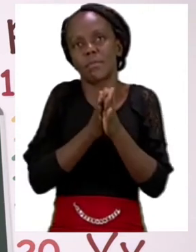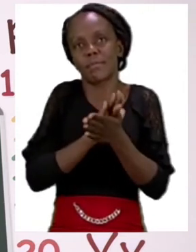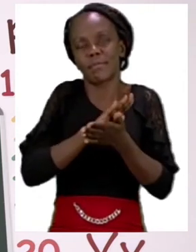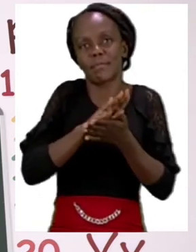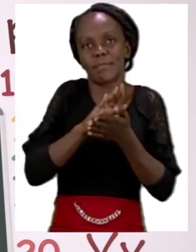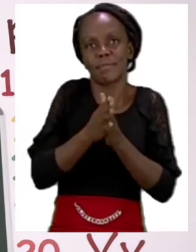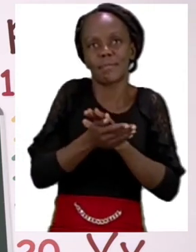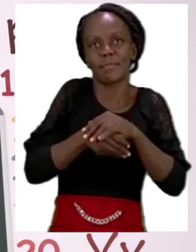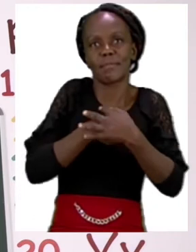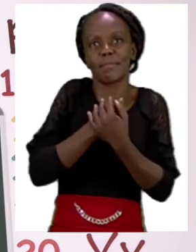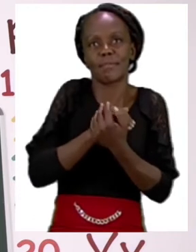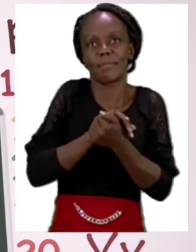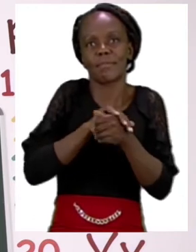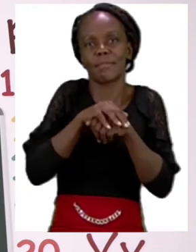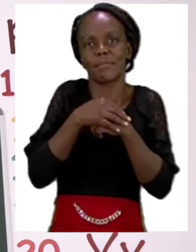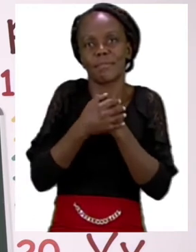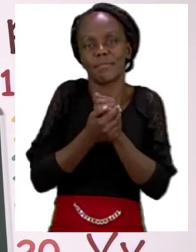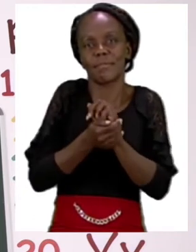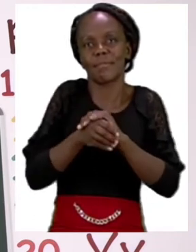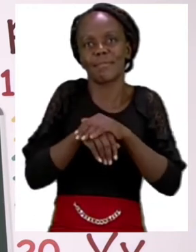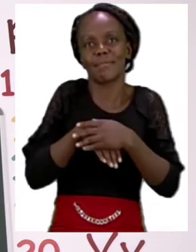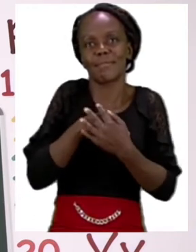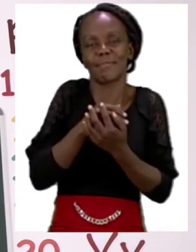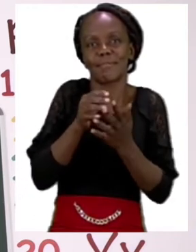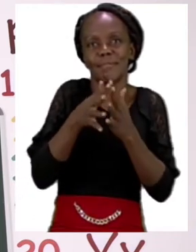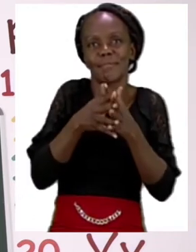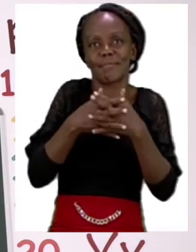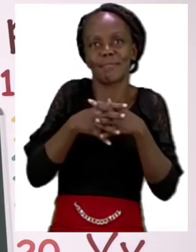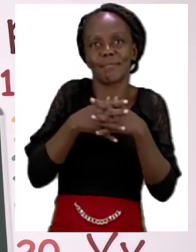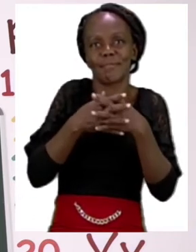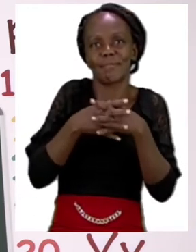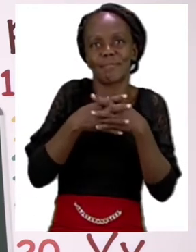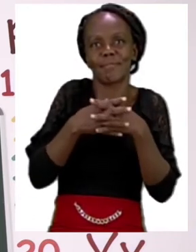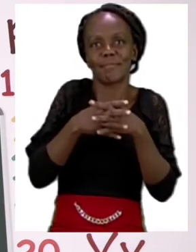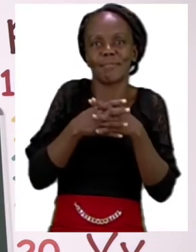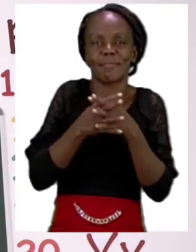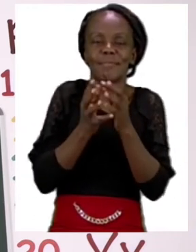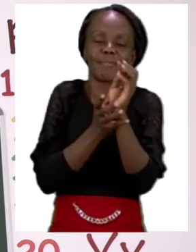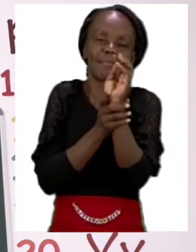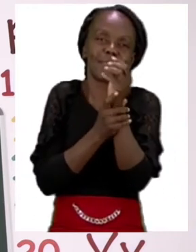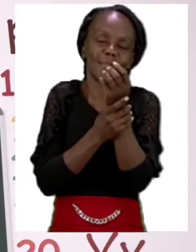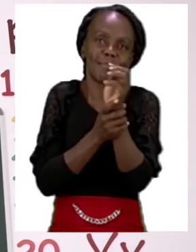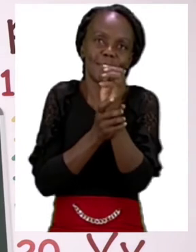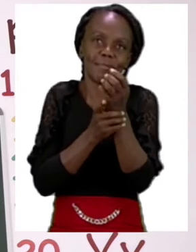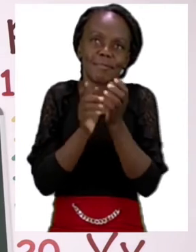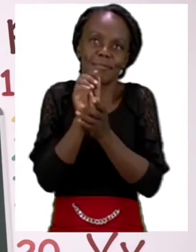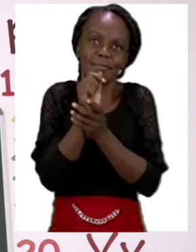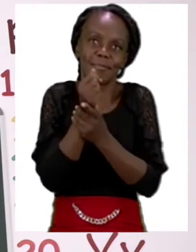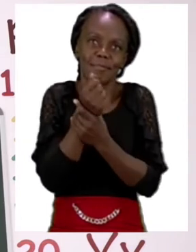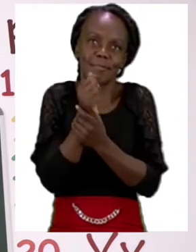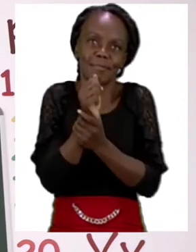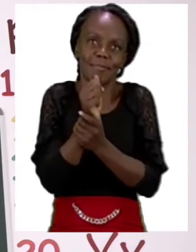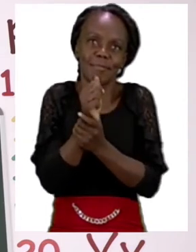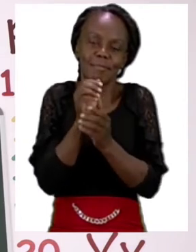around, very good, in between our fingers, on our wrists